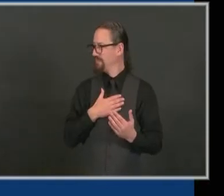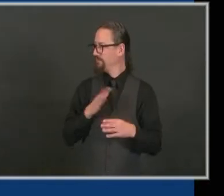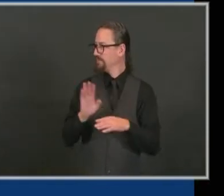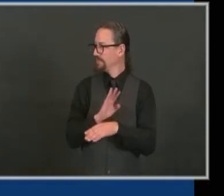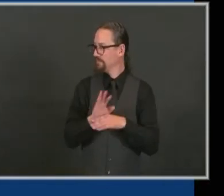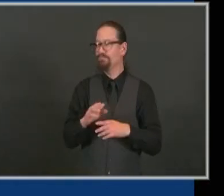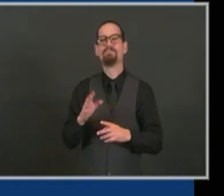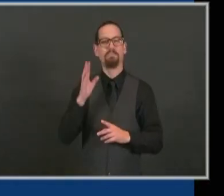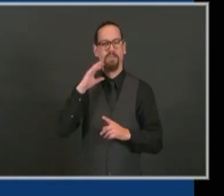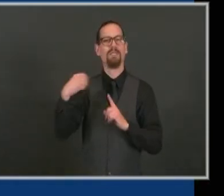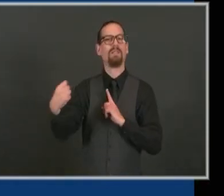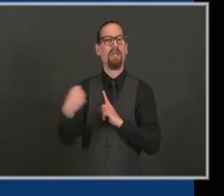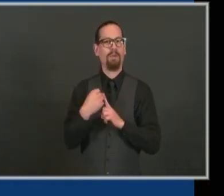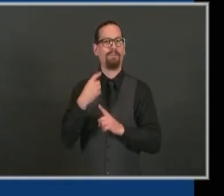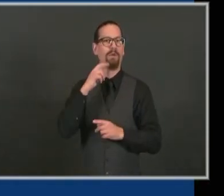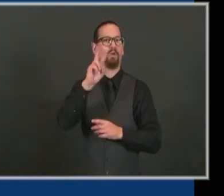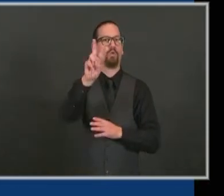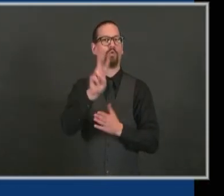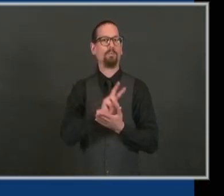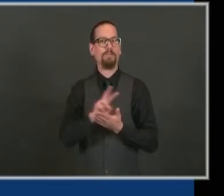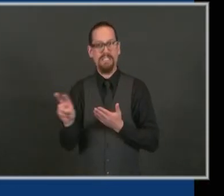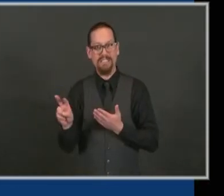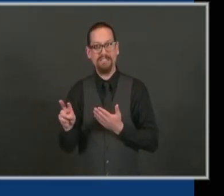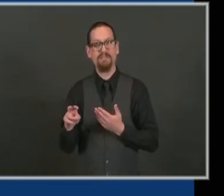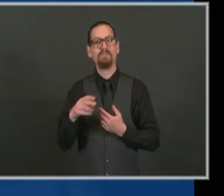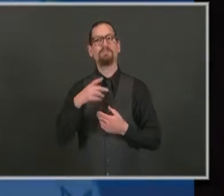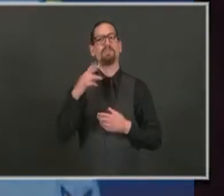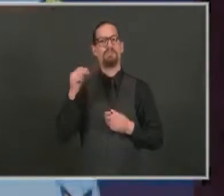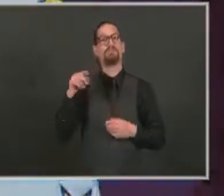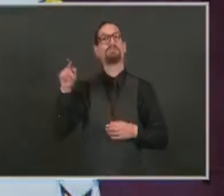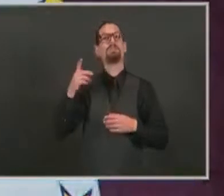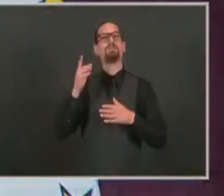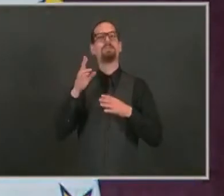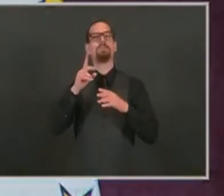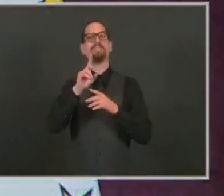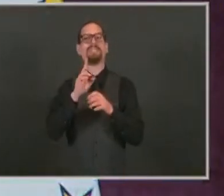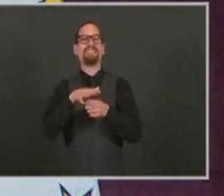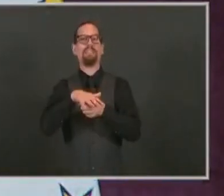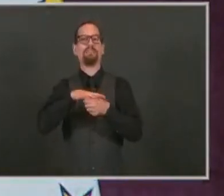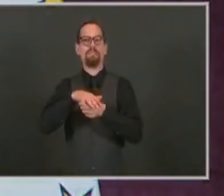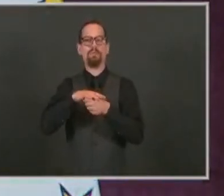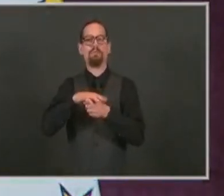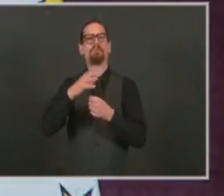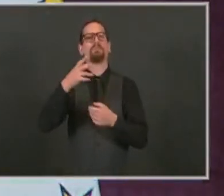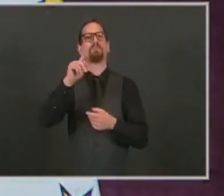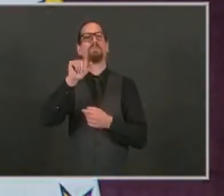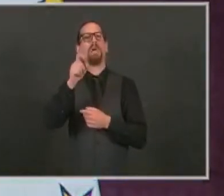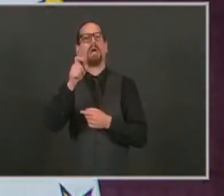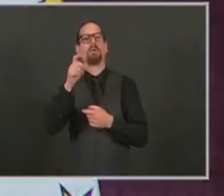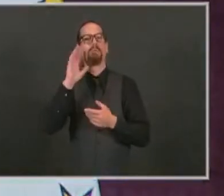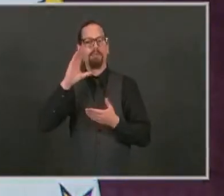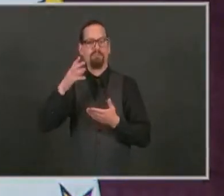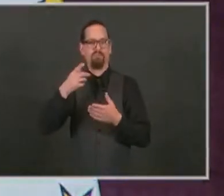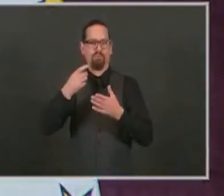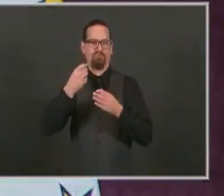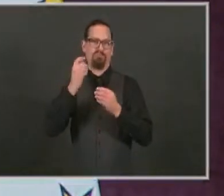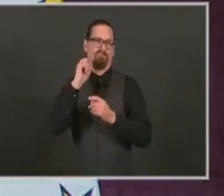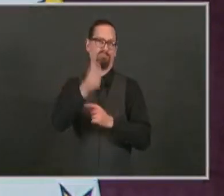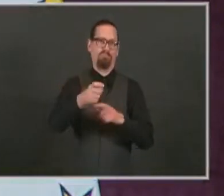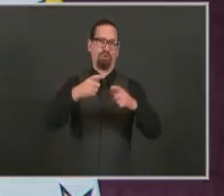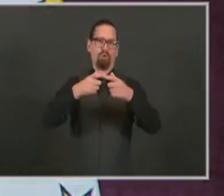of Taxation will send you a check of up to $50,000 to help you get through the pause.